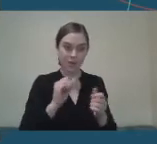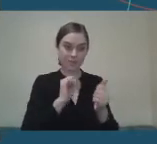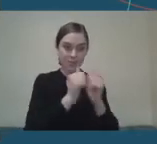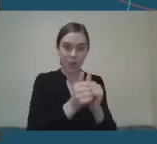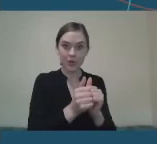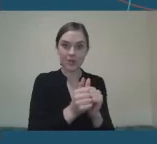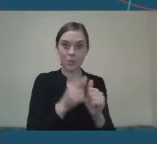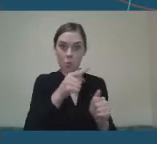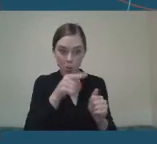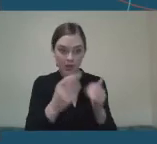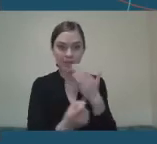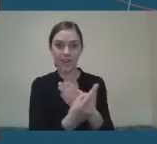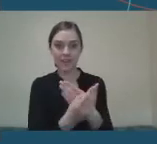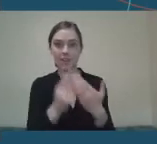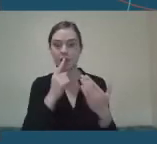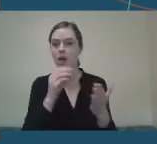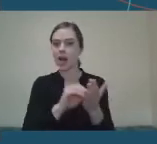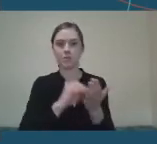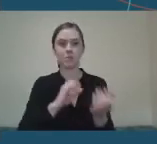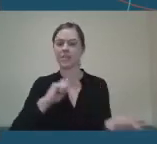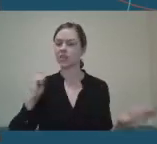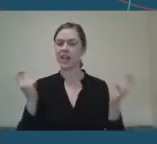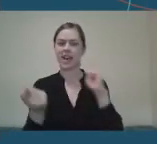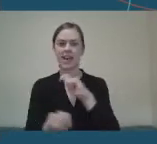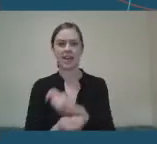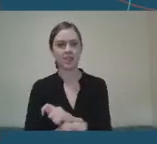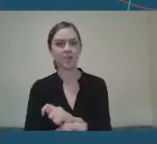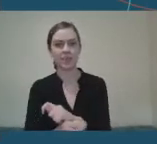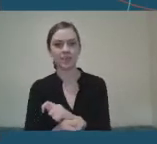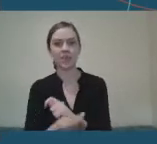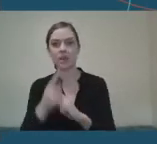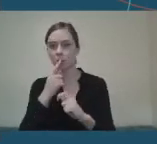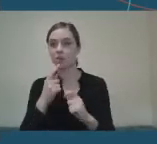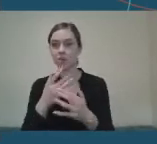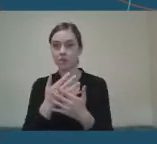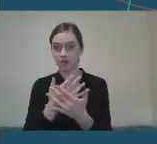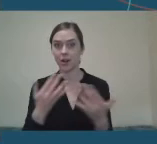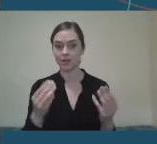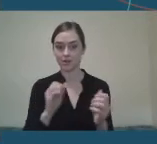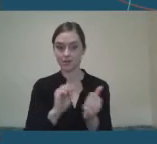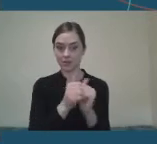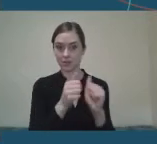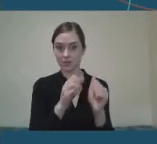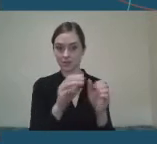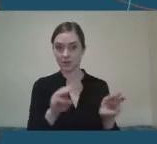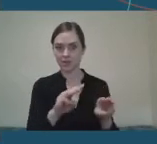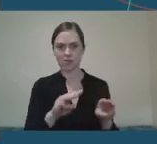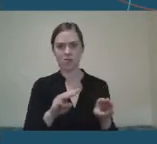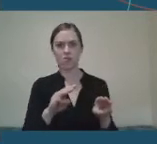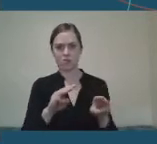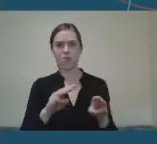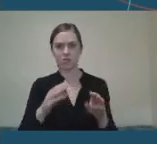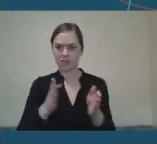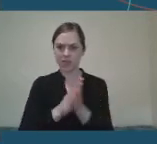it was a huge adjustment. But to be fair to most of them, they are hugely resilient and they are determined. And